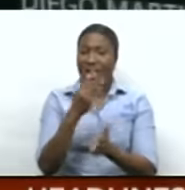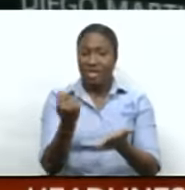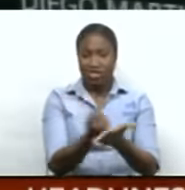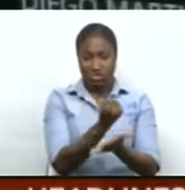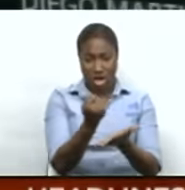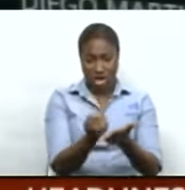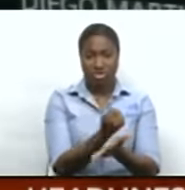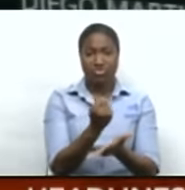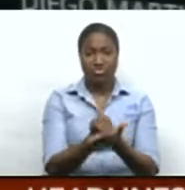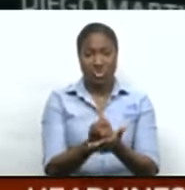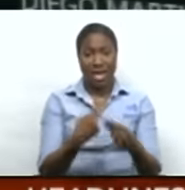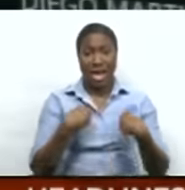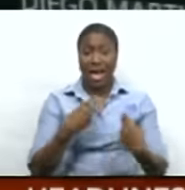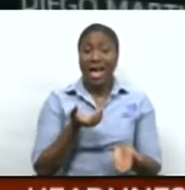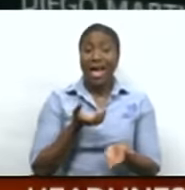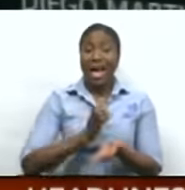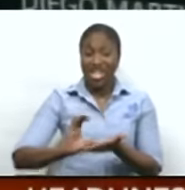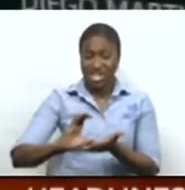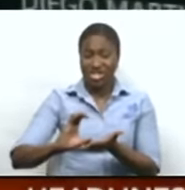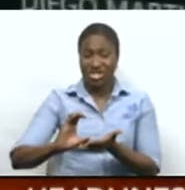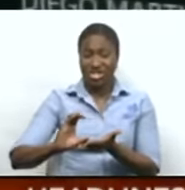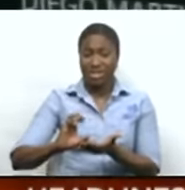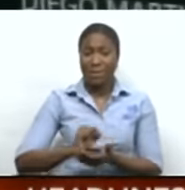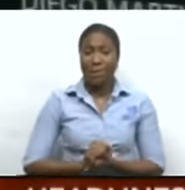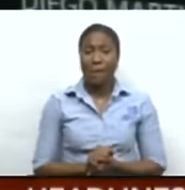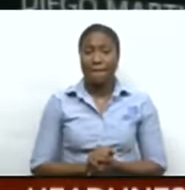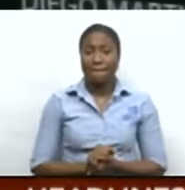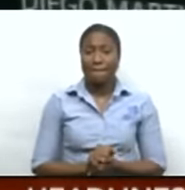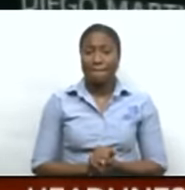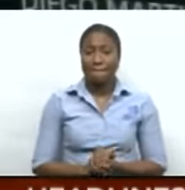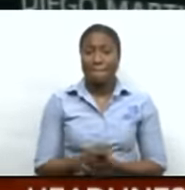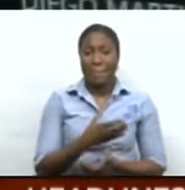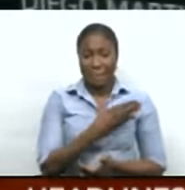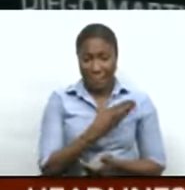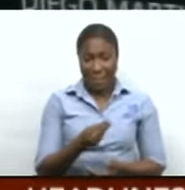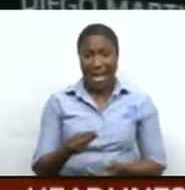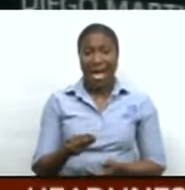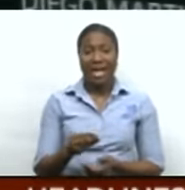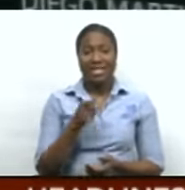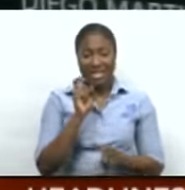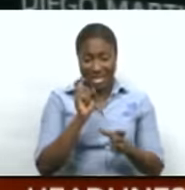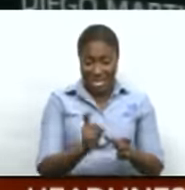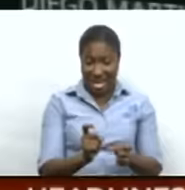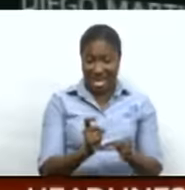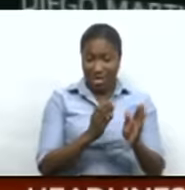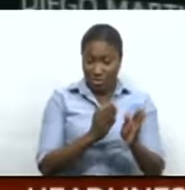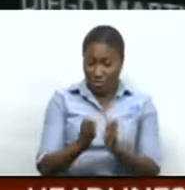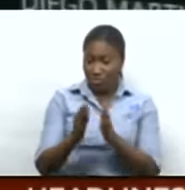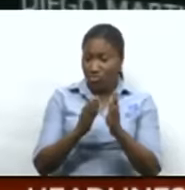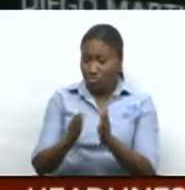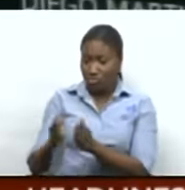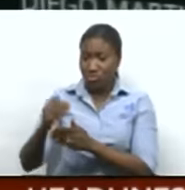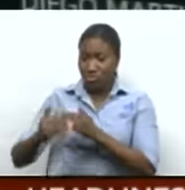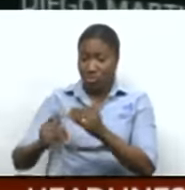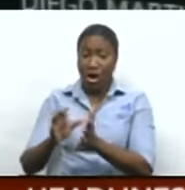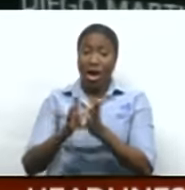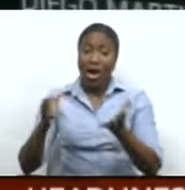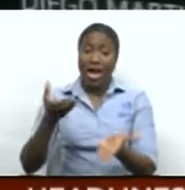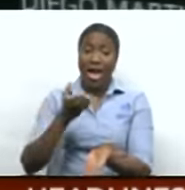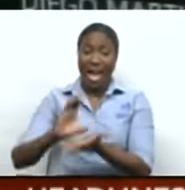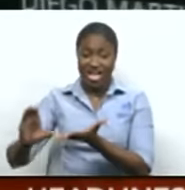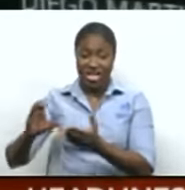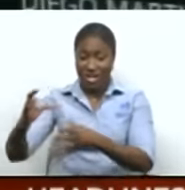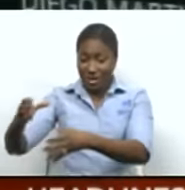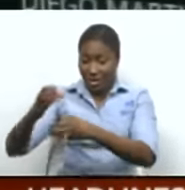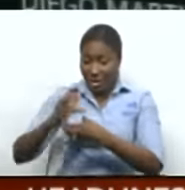deals with cash. The Treasury is the one that has to process large quantities of cash received at the